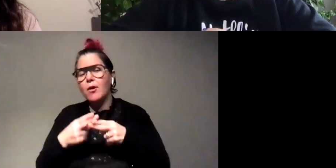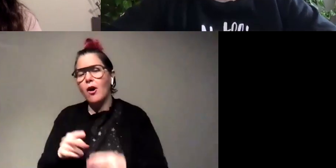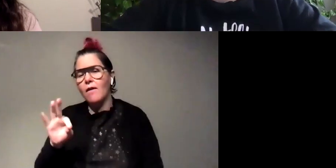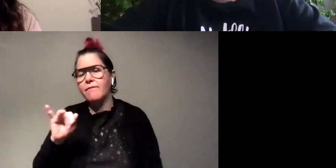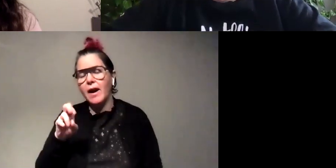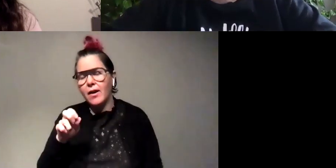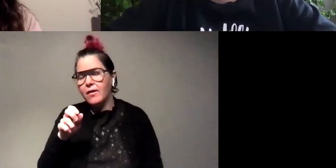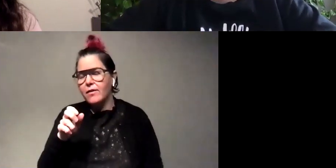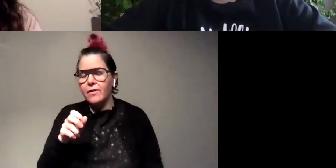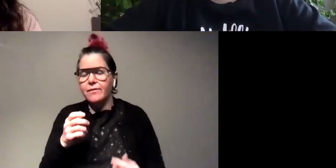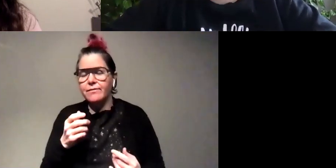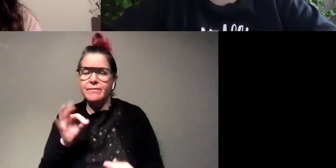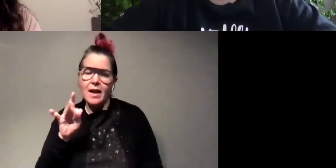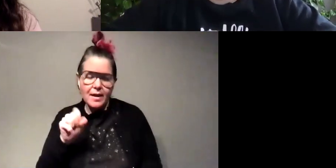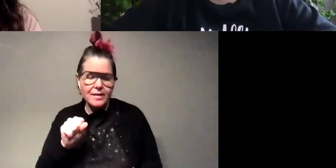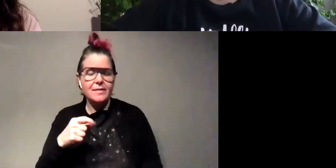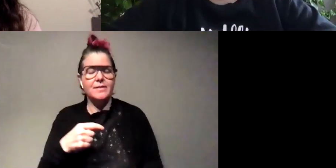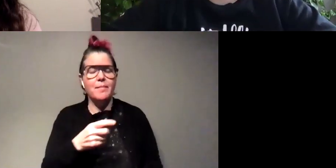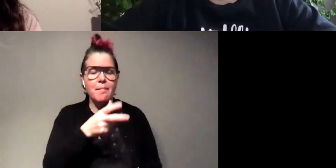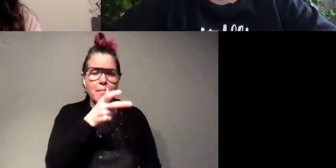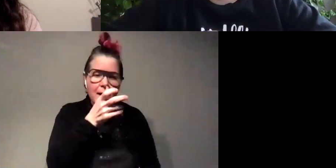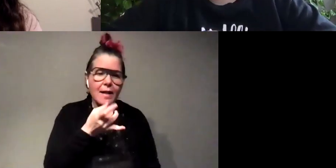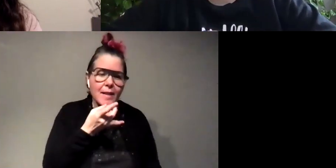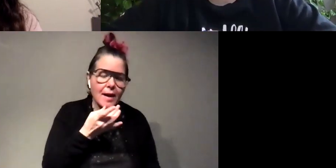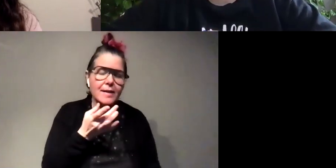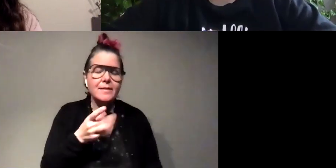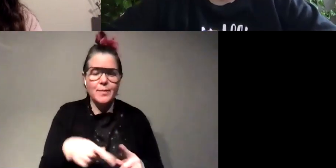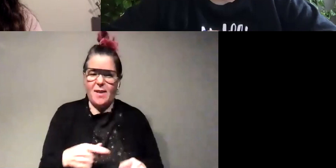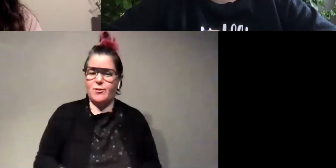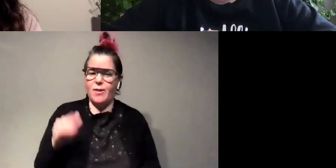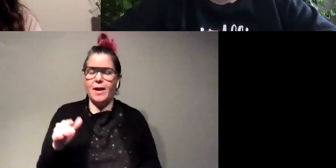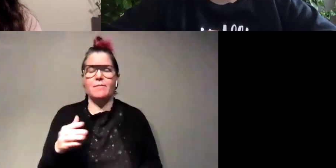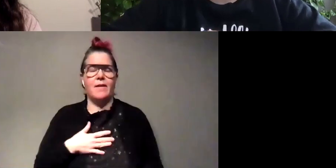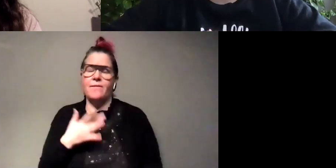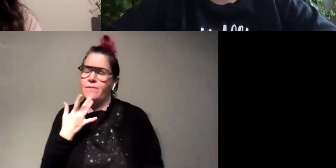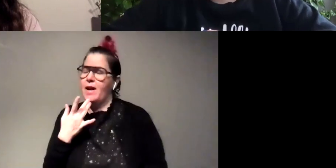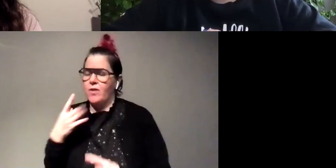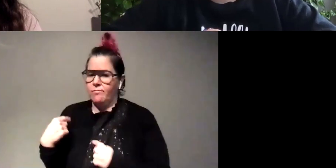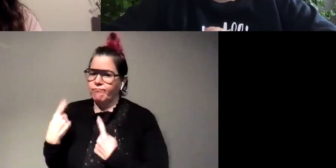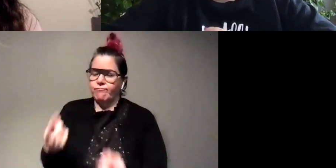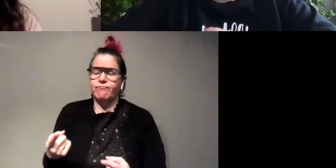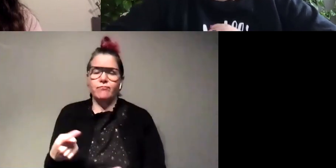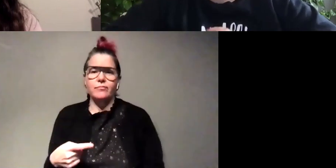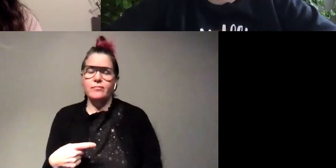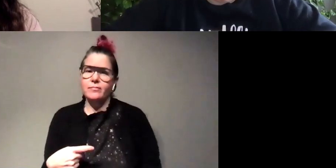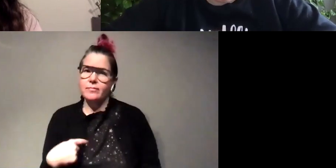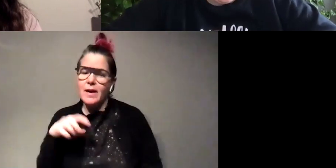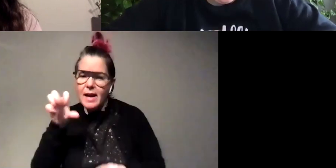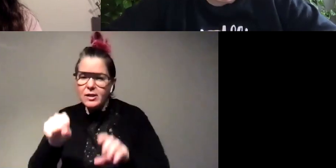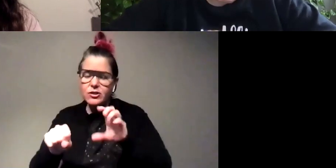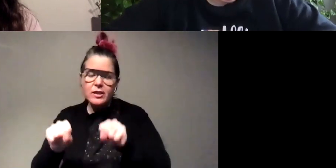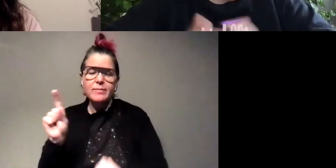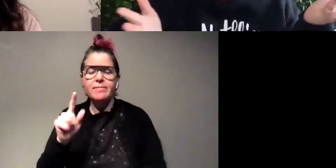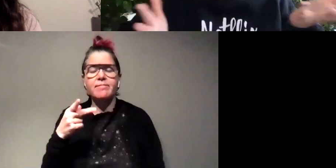bug lights when i was a kid uh they've been one of my favorite uh animals since i was little um catching them in pennsylvania so